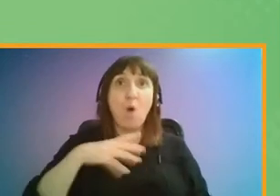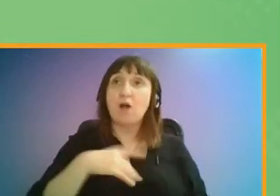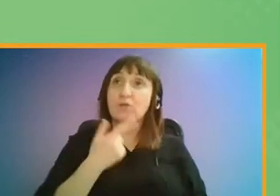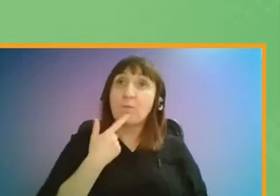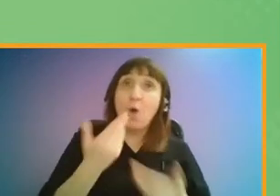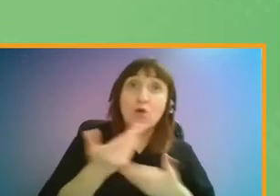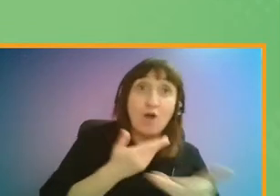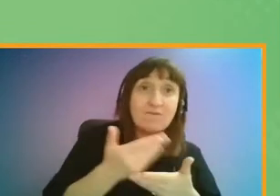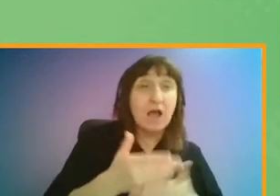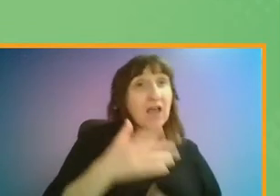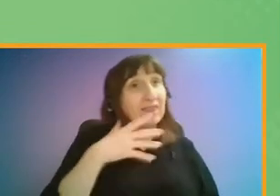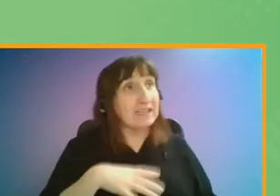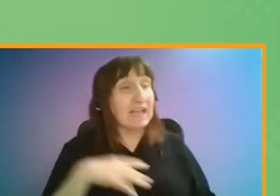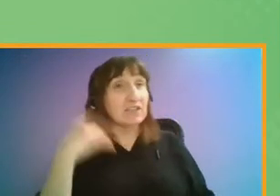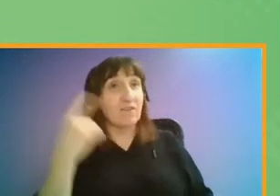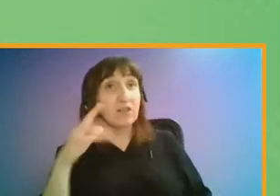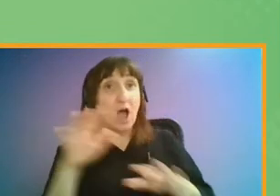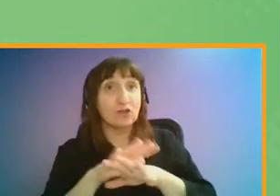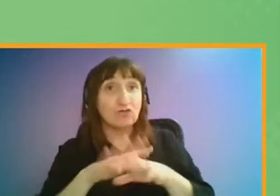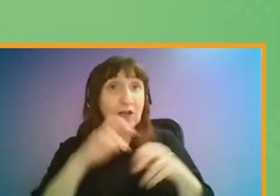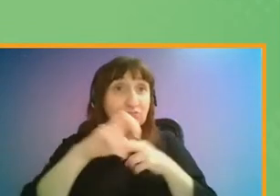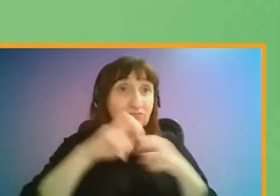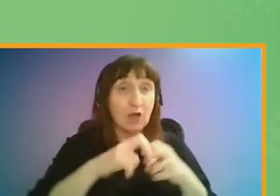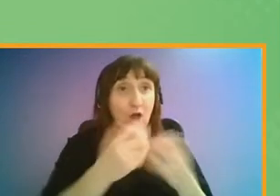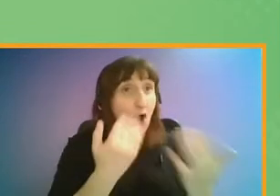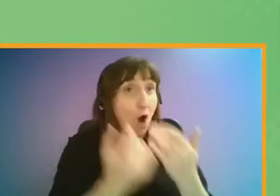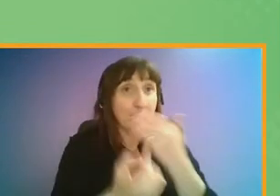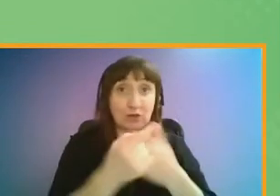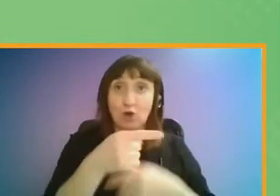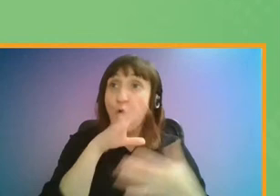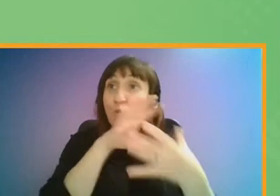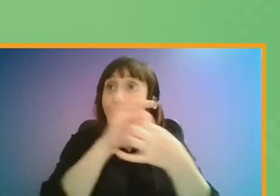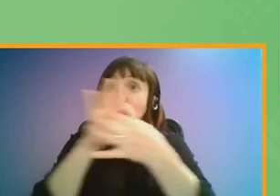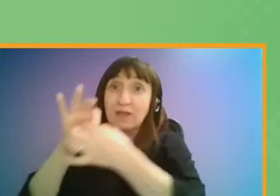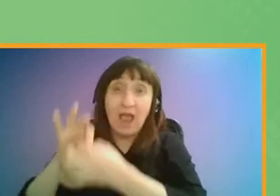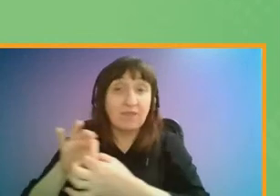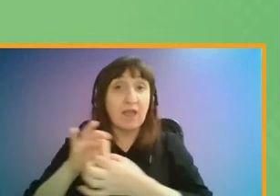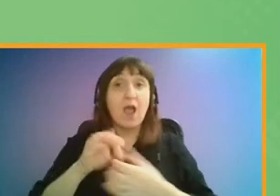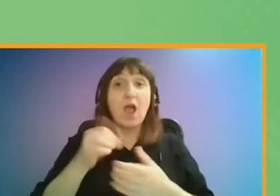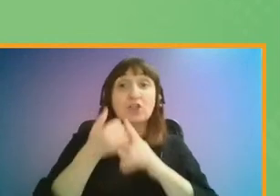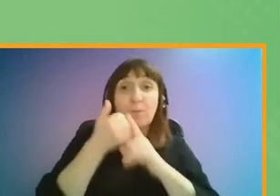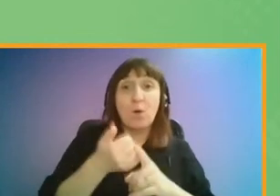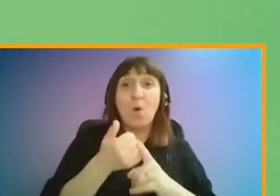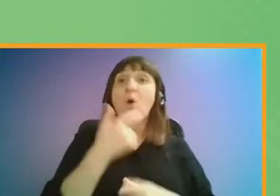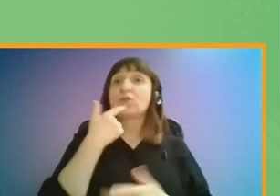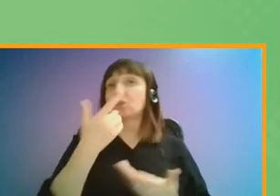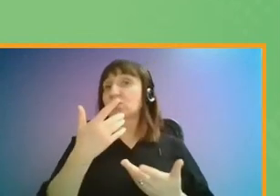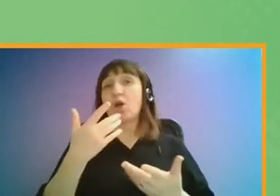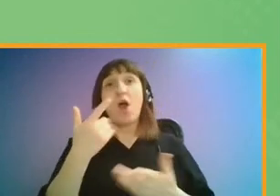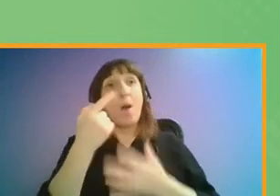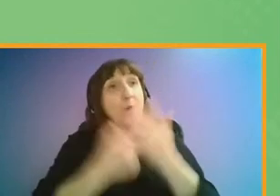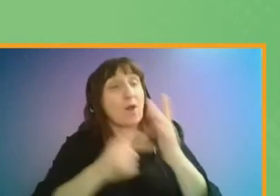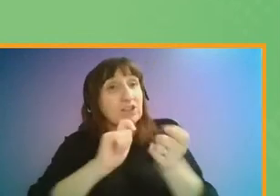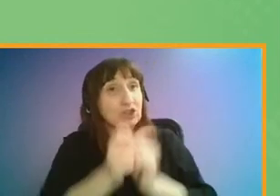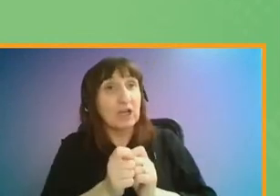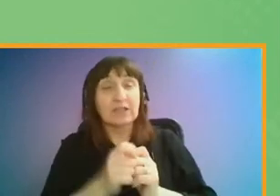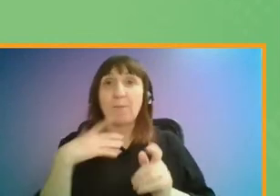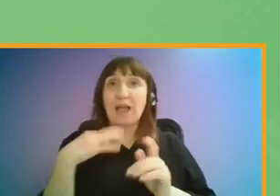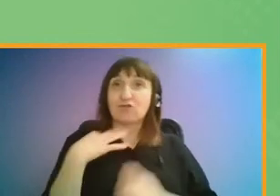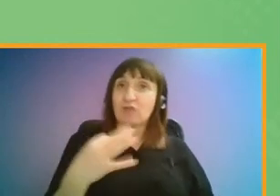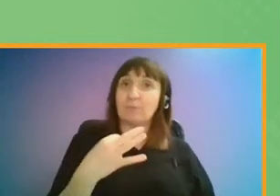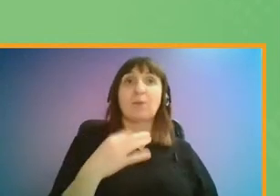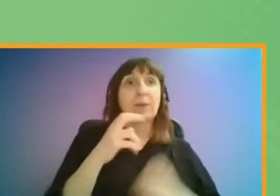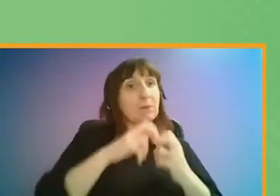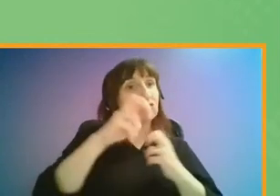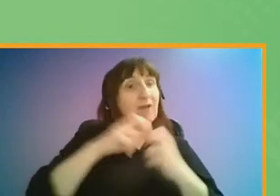conversation about the needs of London's transport users, and we'd welcome opportunities to work together to support making positive changes and better representing people travelling